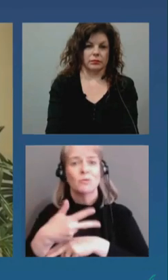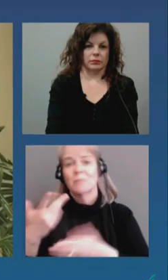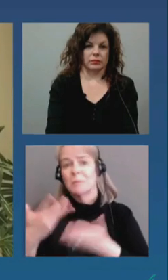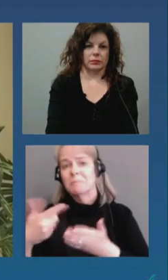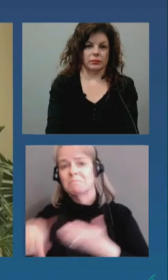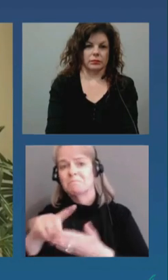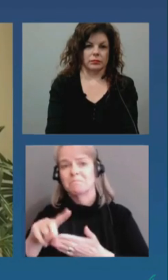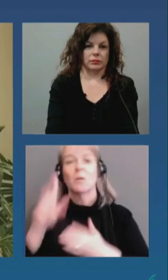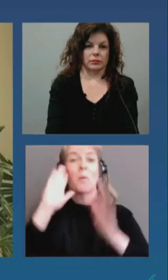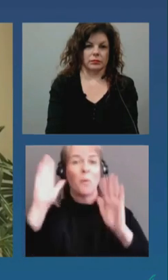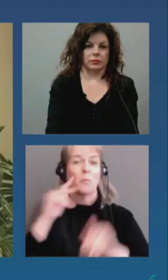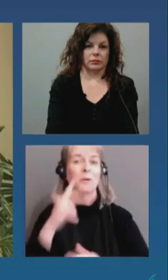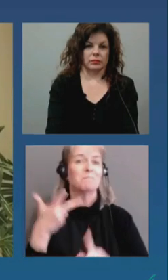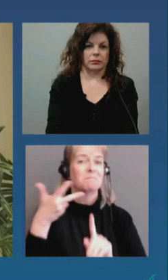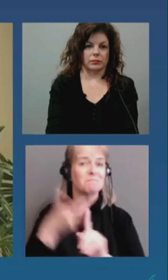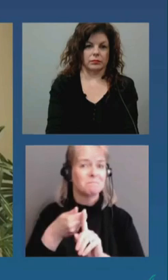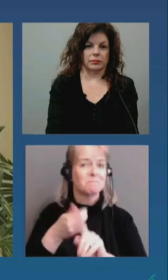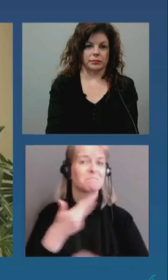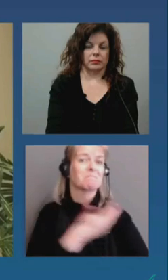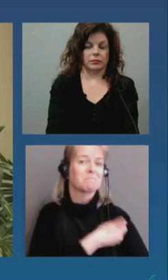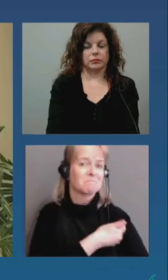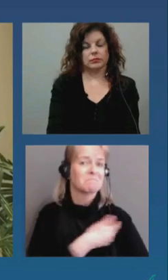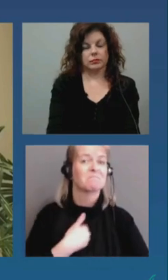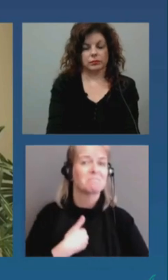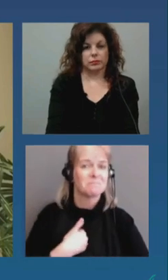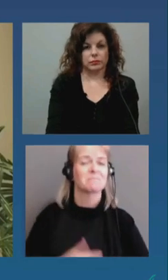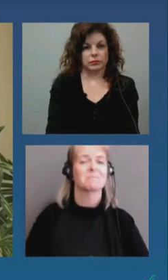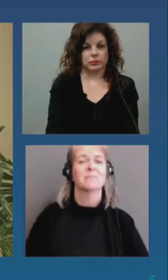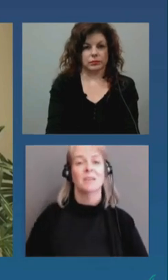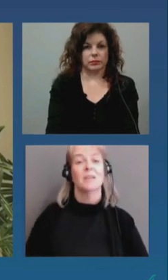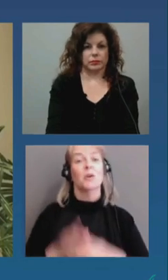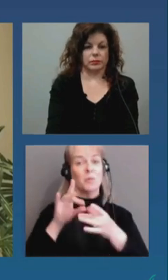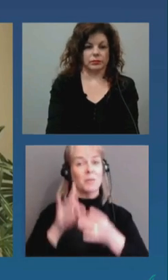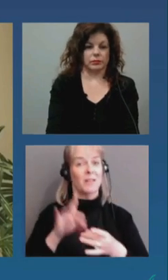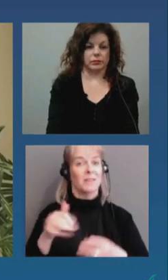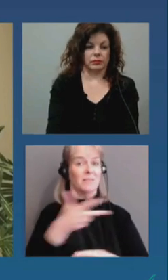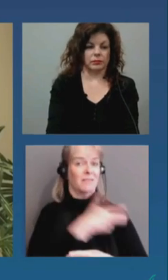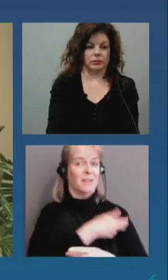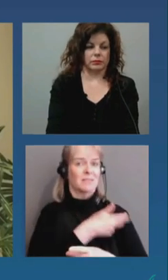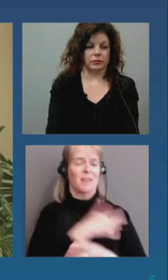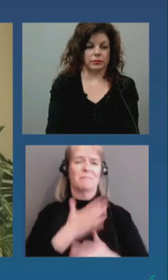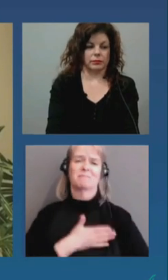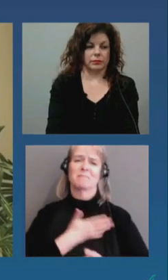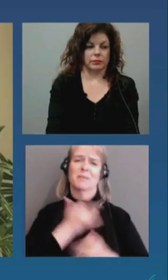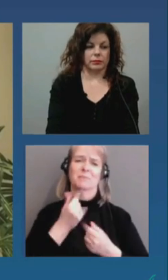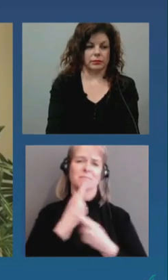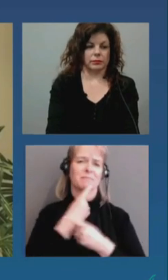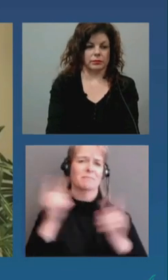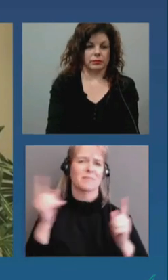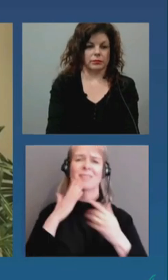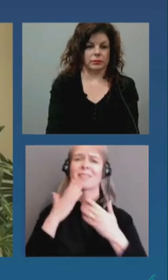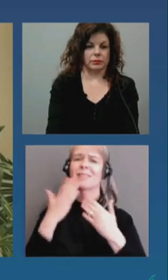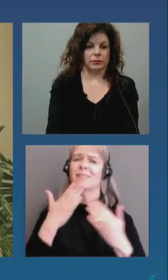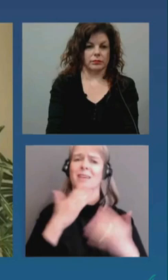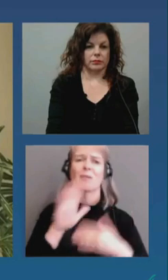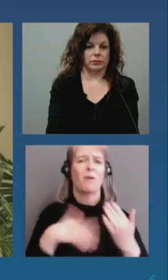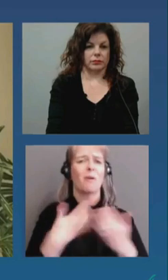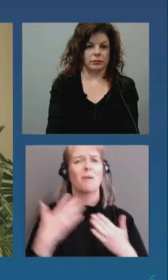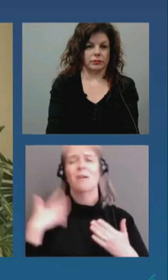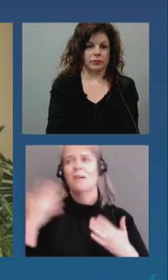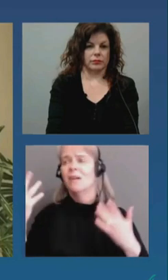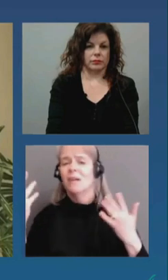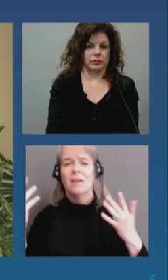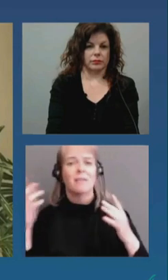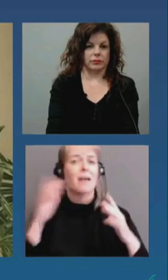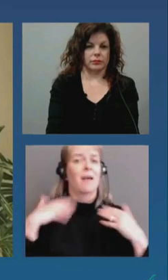Now, on the subject of vaccinations, I'm pleased to announce that thanks to the great efforts of all of our health care professionals, our paramedics, our staff,